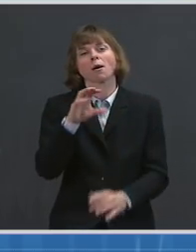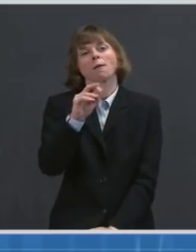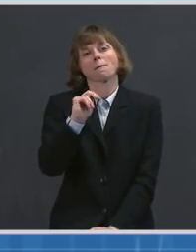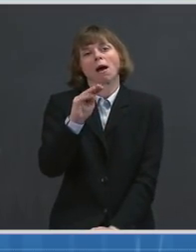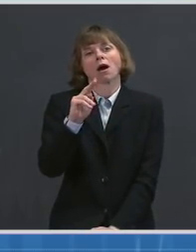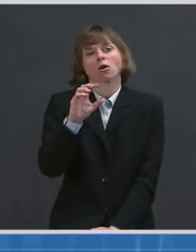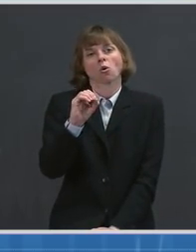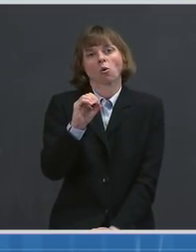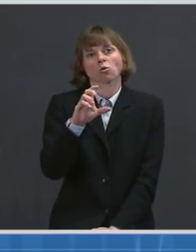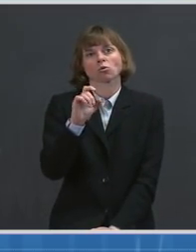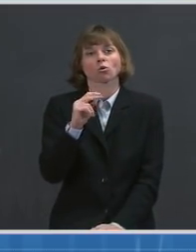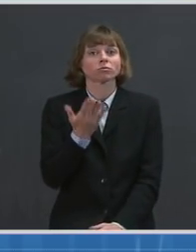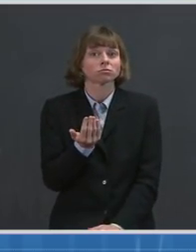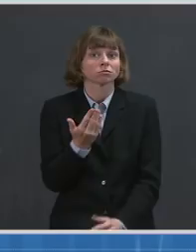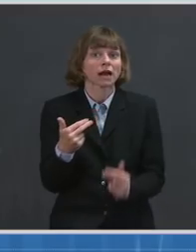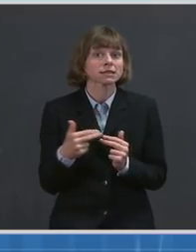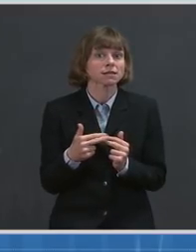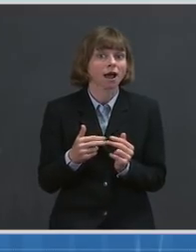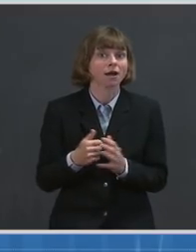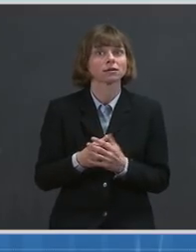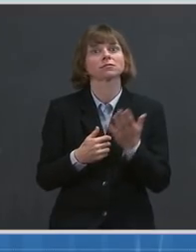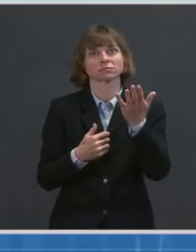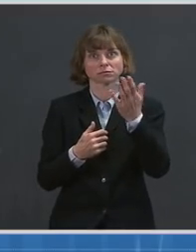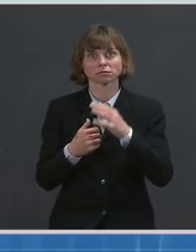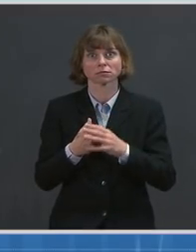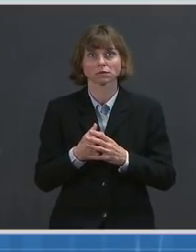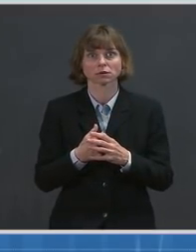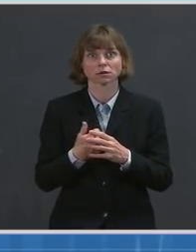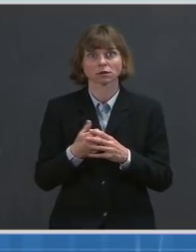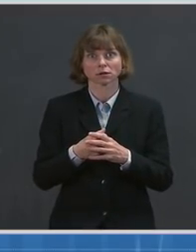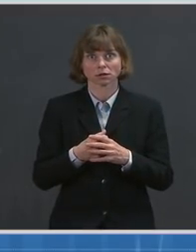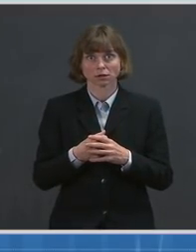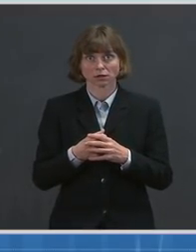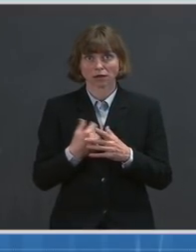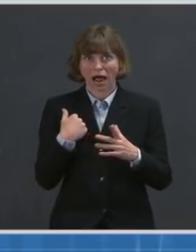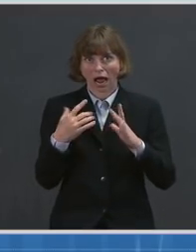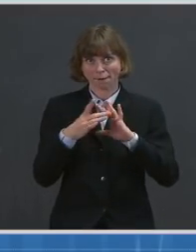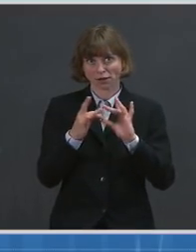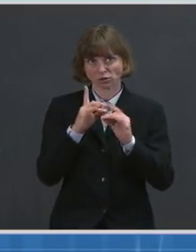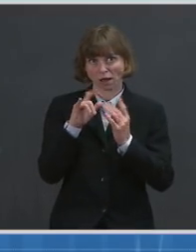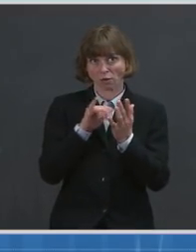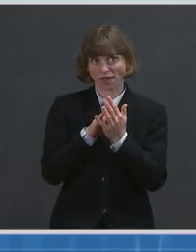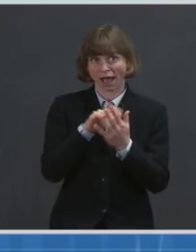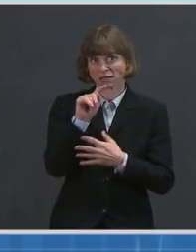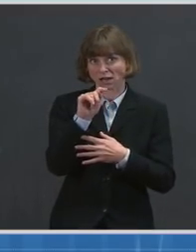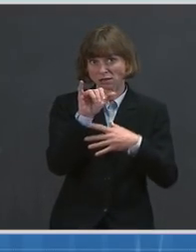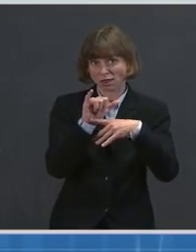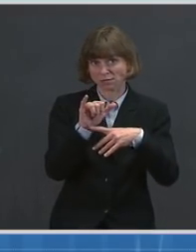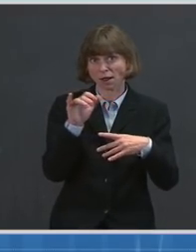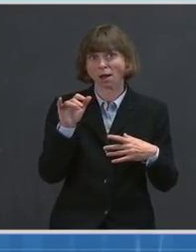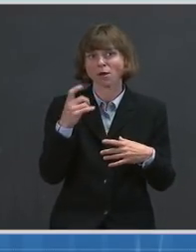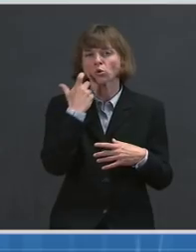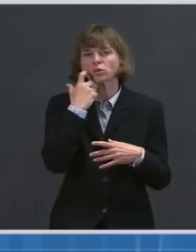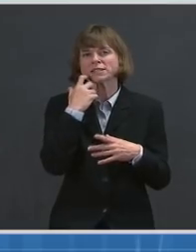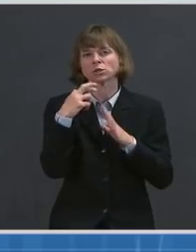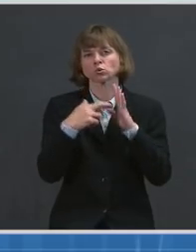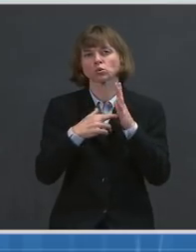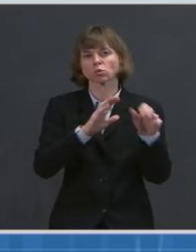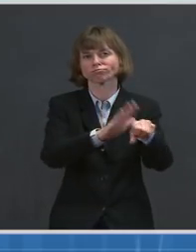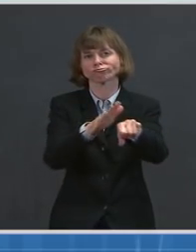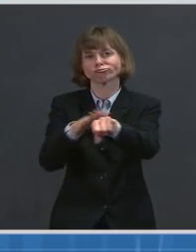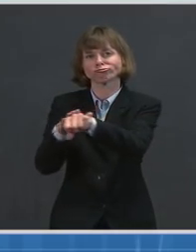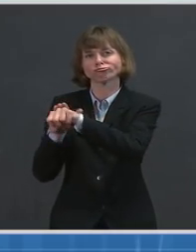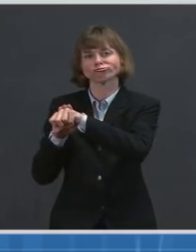treatment. Next slide. I had mentioned the tocilizumab. There was a recent guideline alert from the NIH,